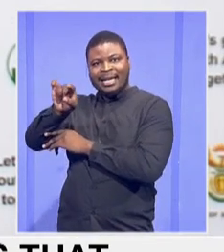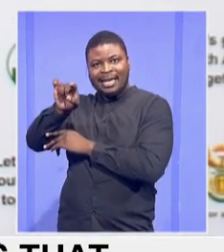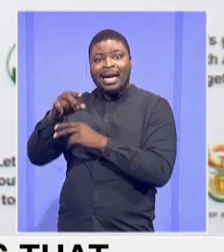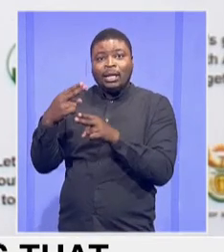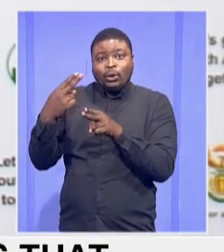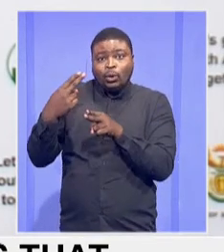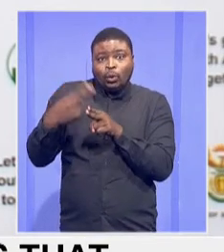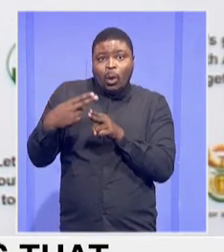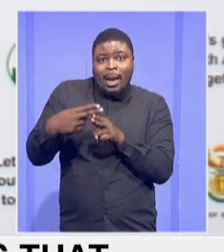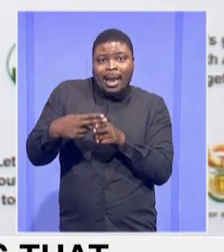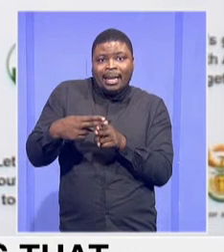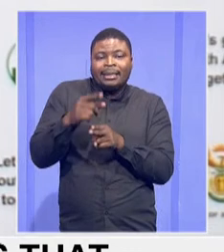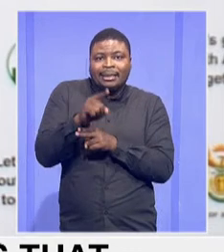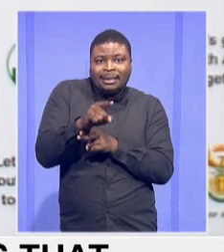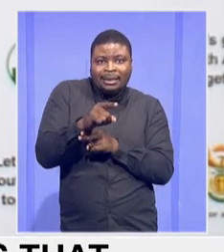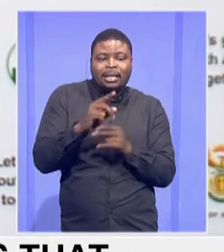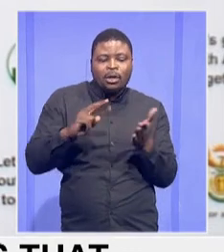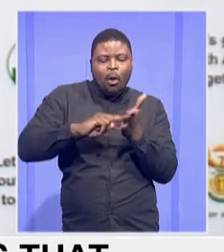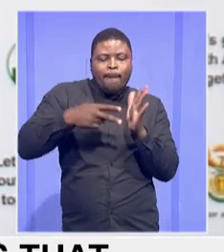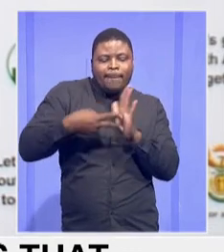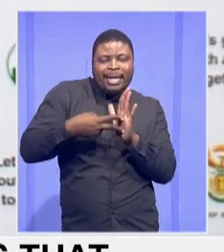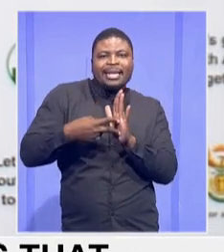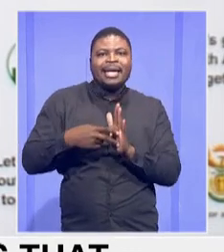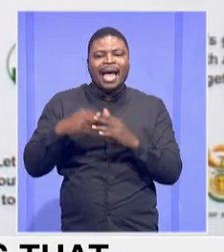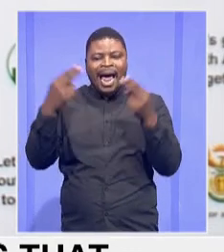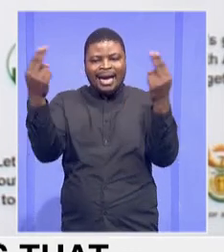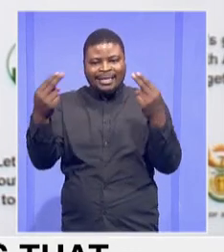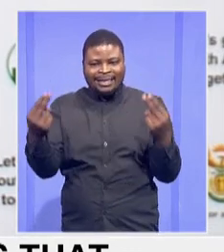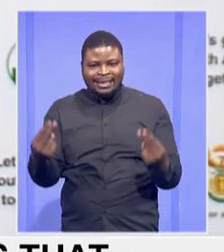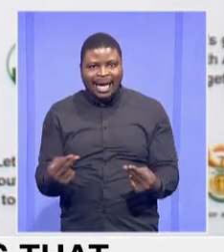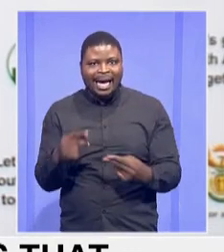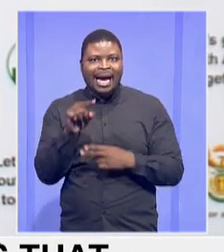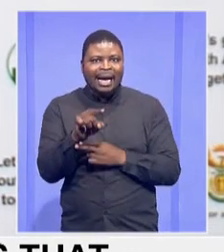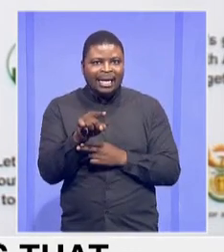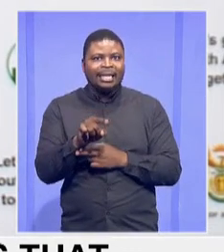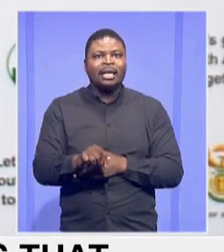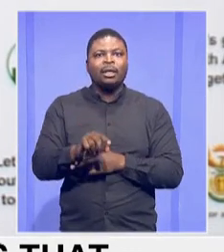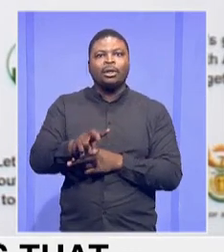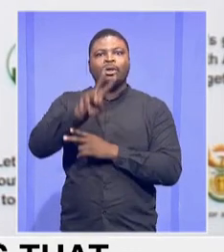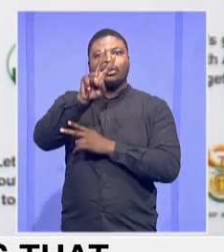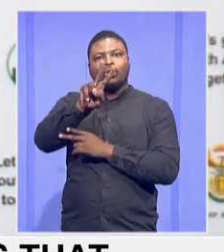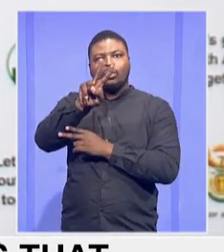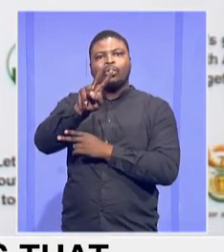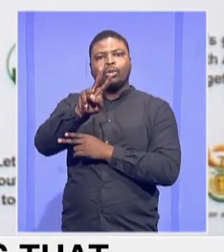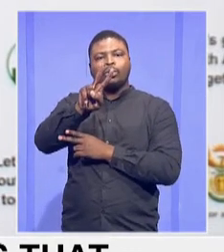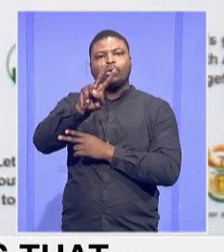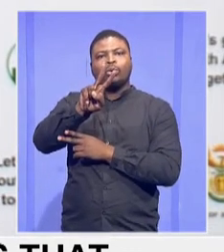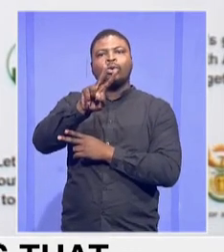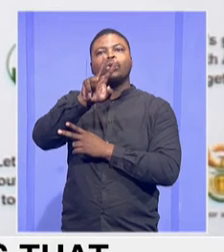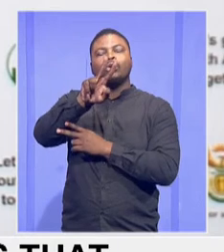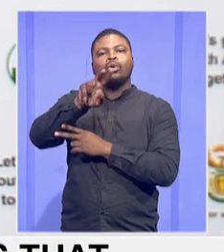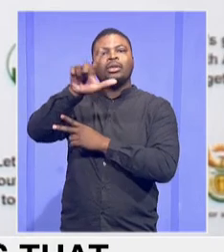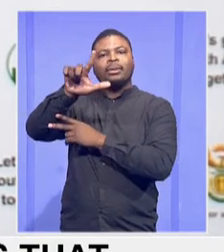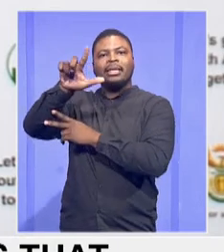allocated on planning and design is 278. On tender is 201.